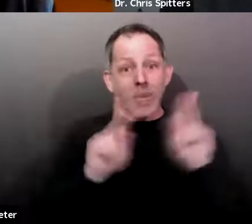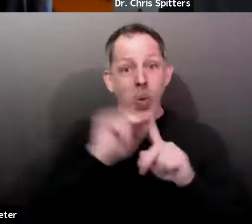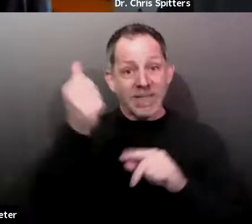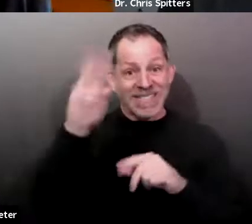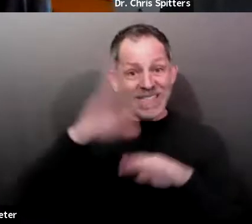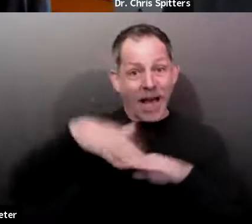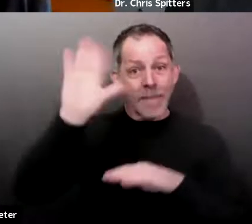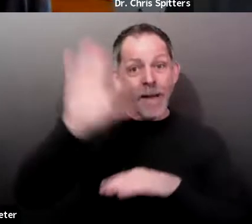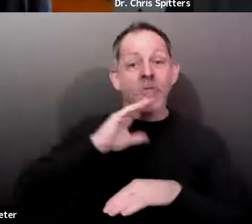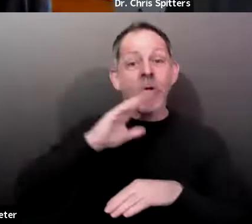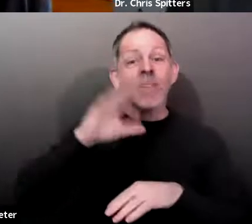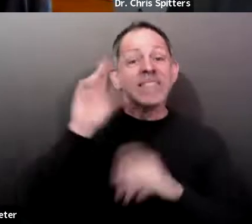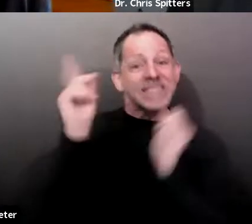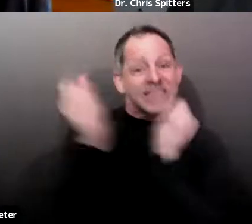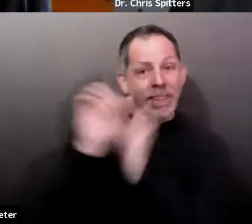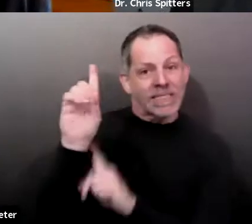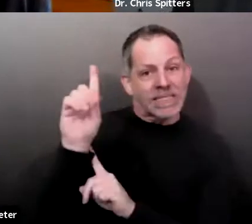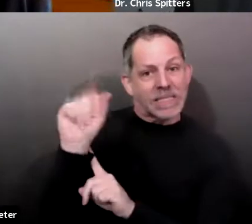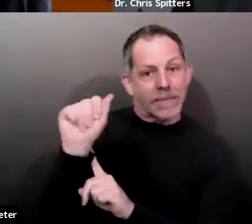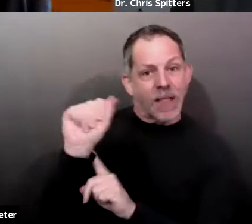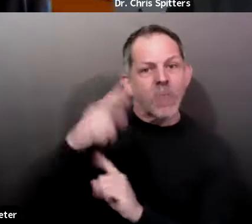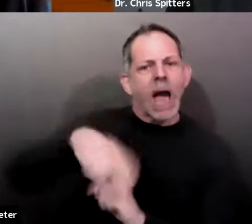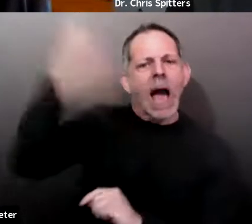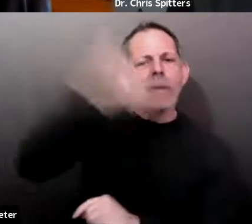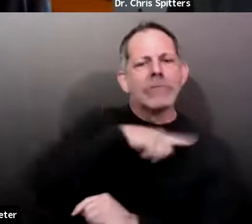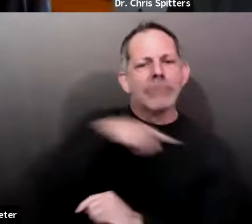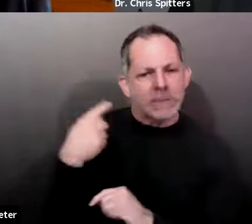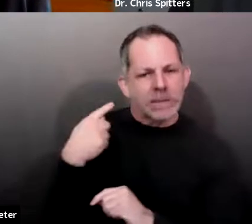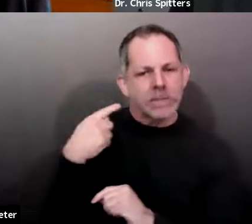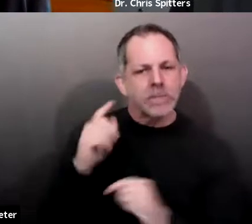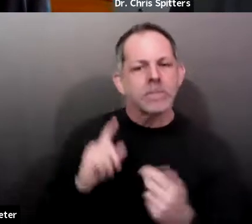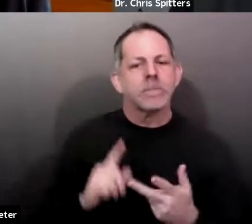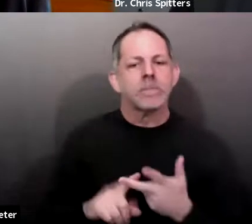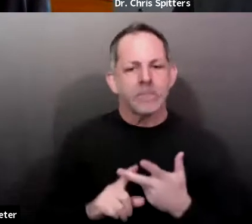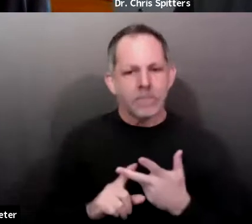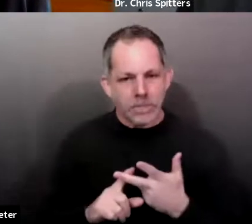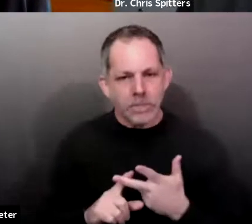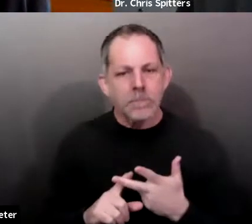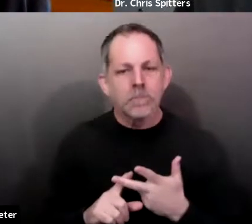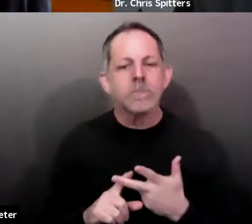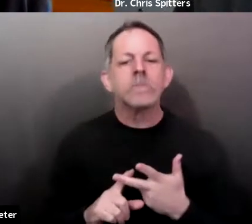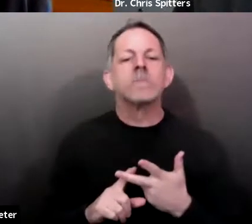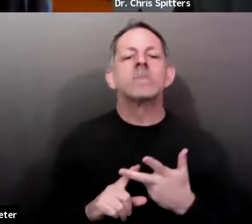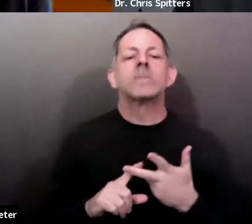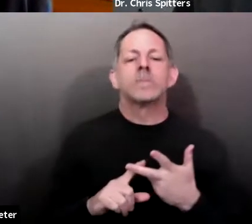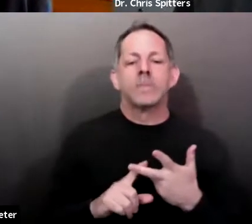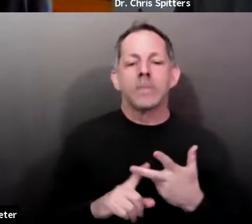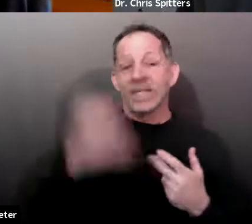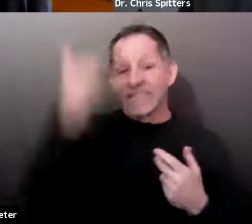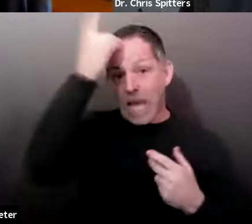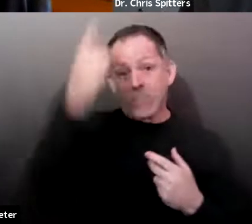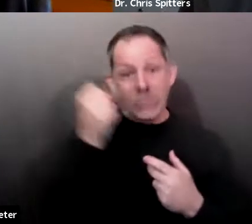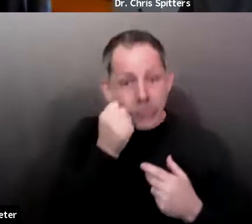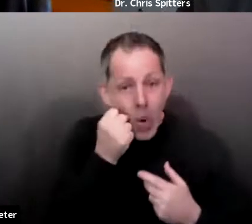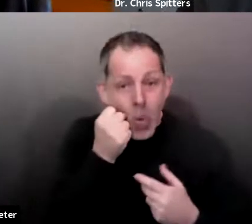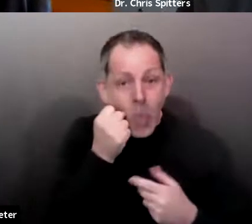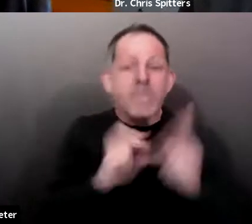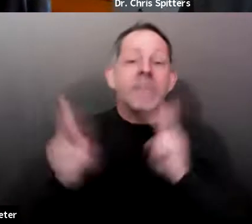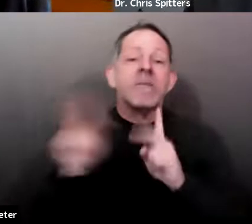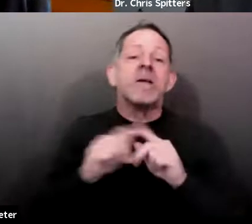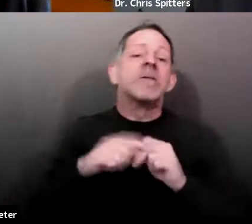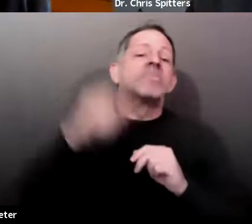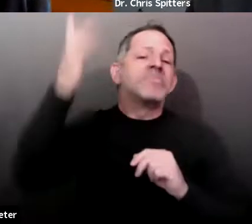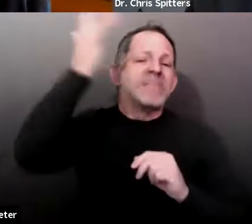limited to, Down syndrome, other developmental disabilities, an intellectual disability, hearing impairment,